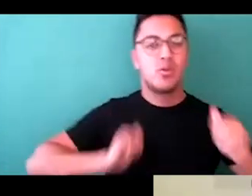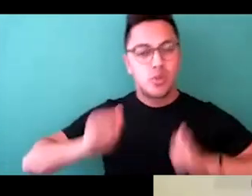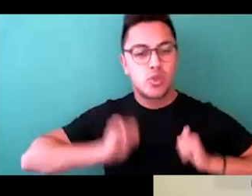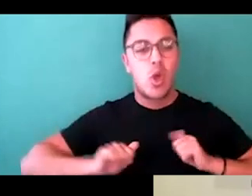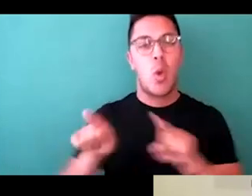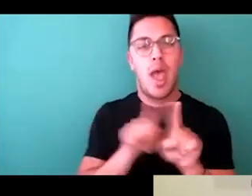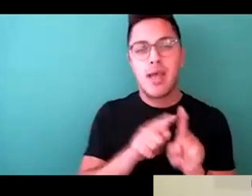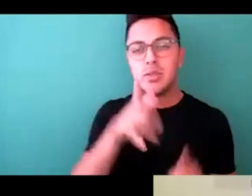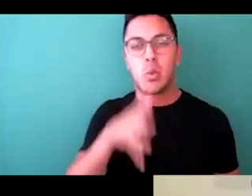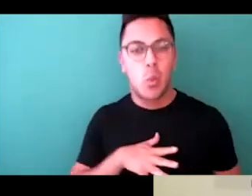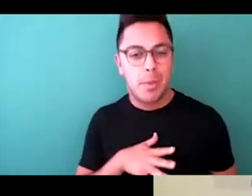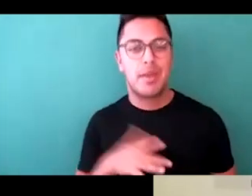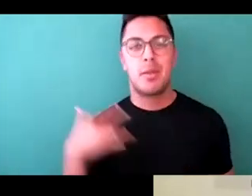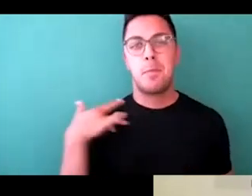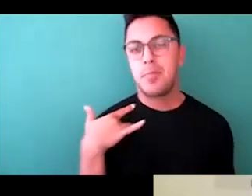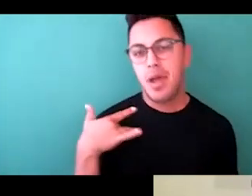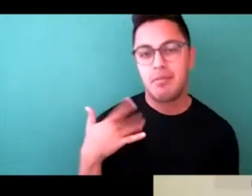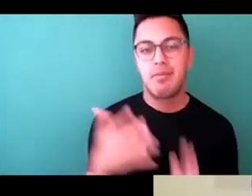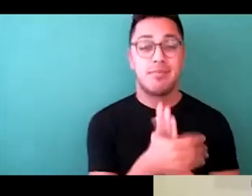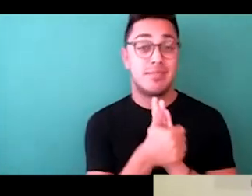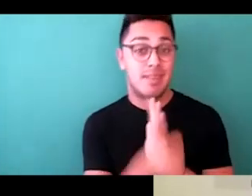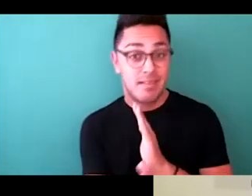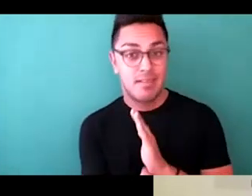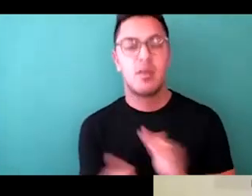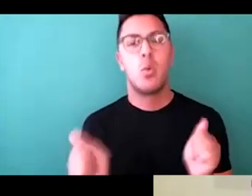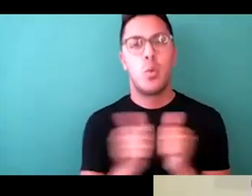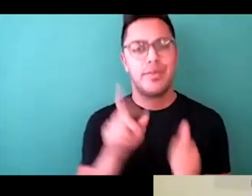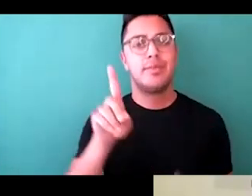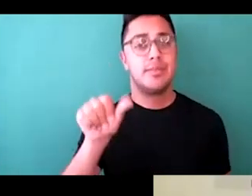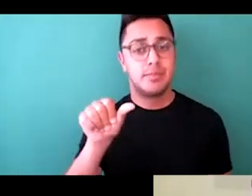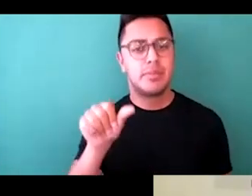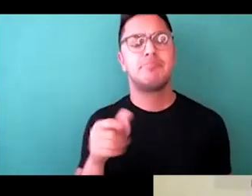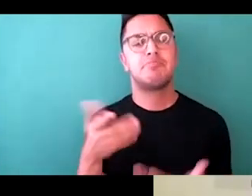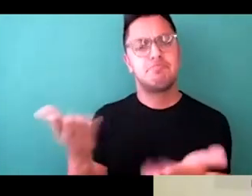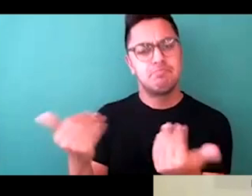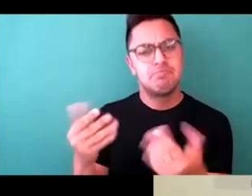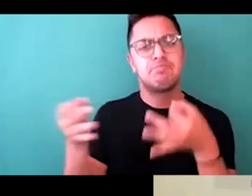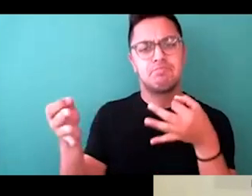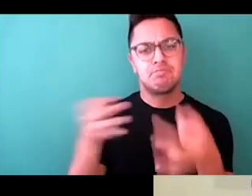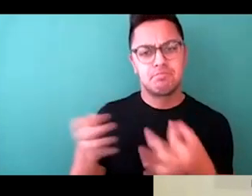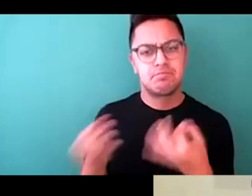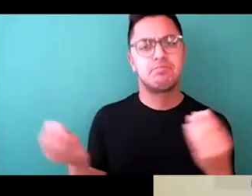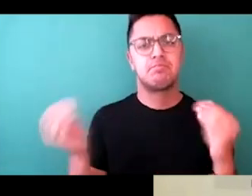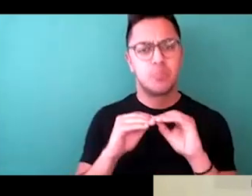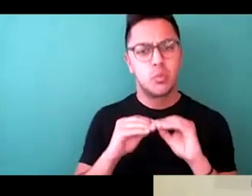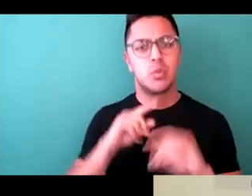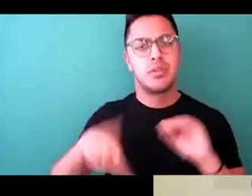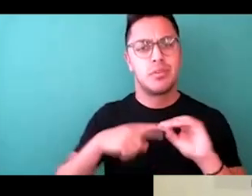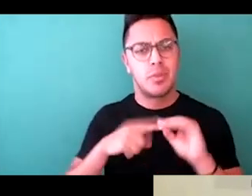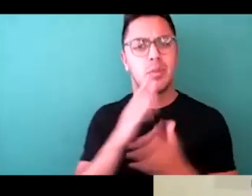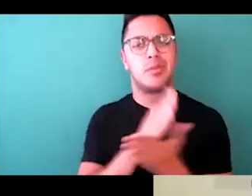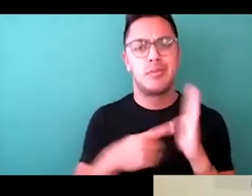woman and a model and a talent with a disability. Can you share with us maybe some examples